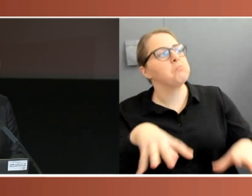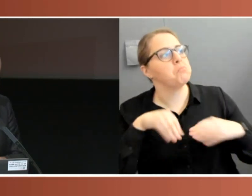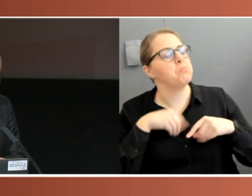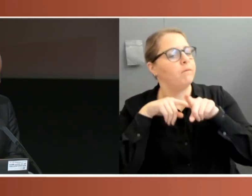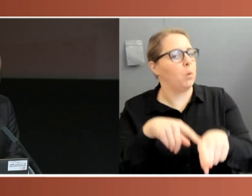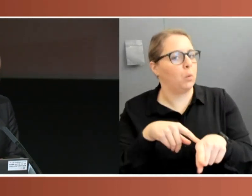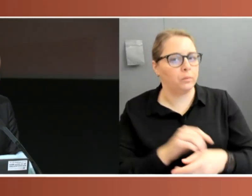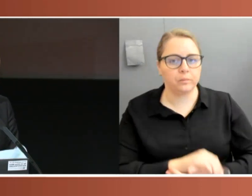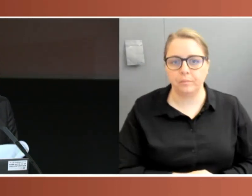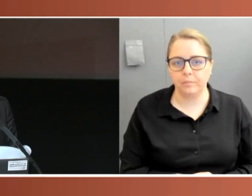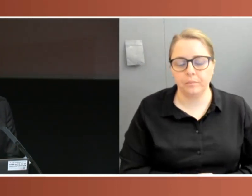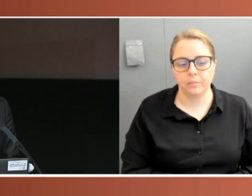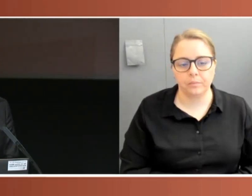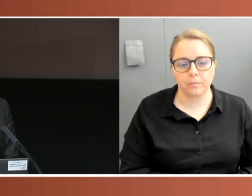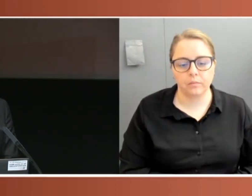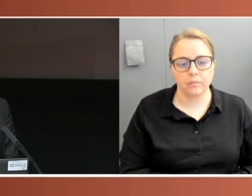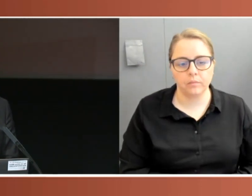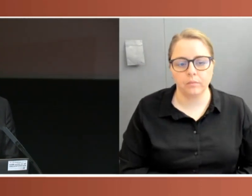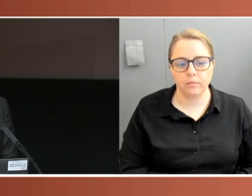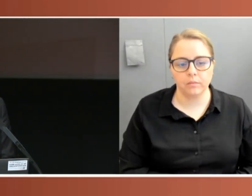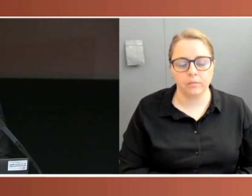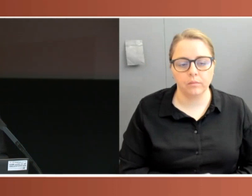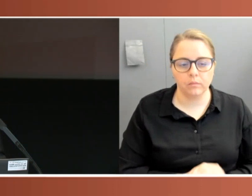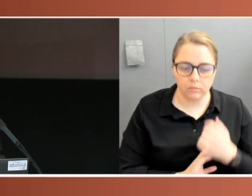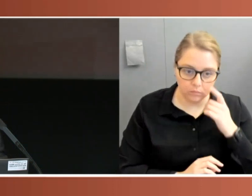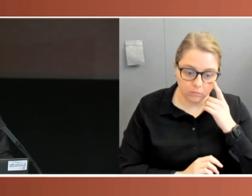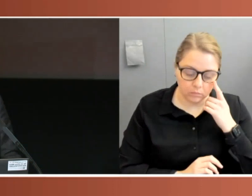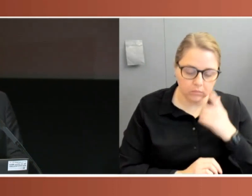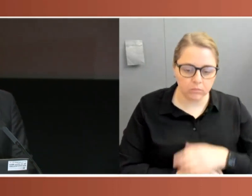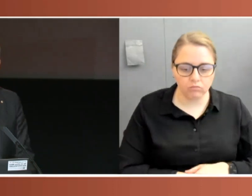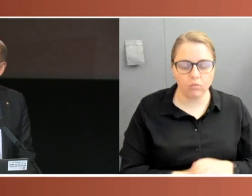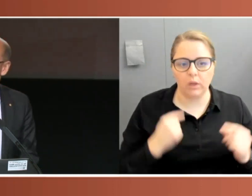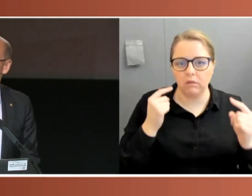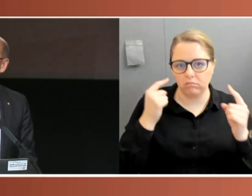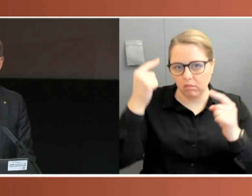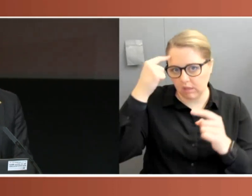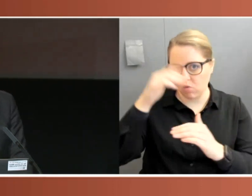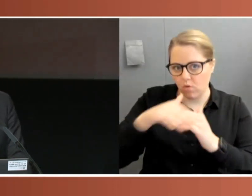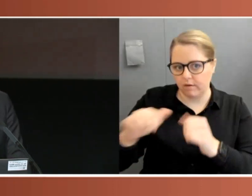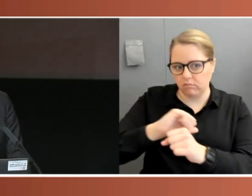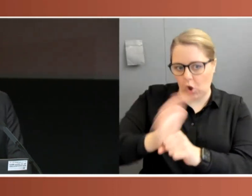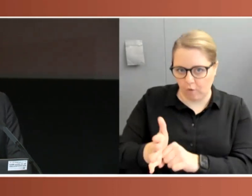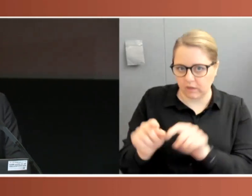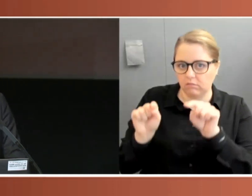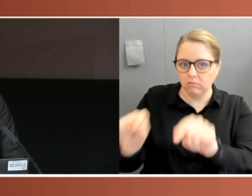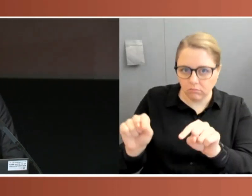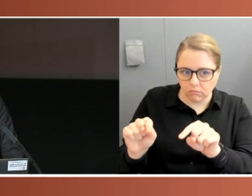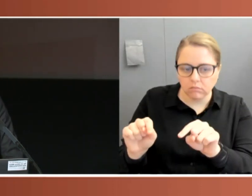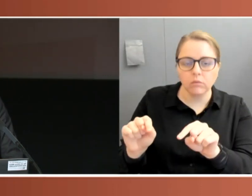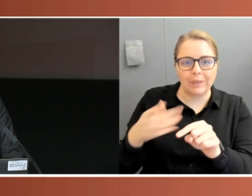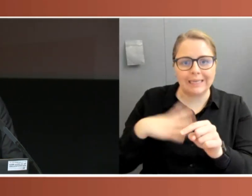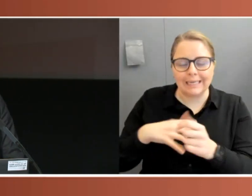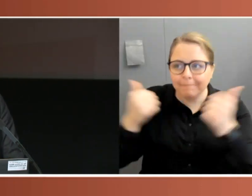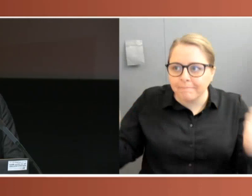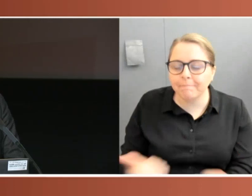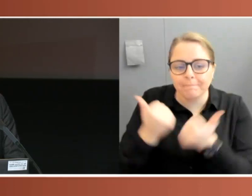when we ask, based upon that, based upon a pandemic, based upon the need for high levels of public information, high levels of transparency,